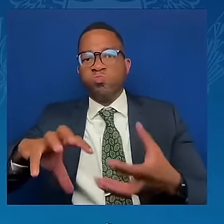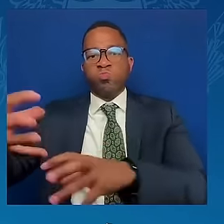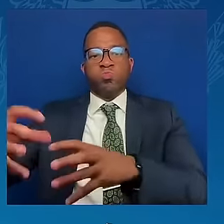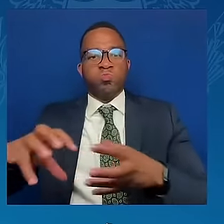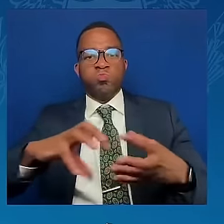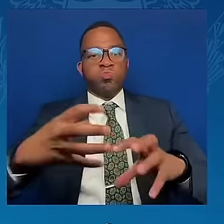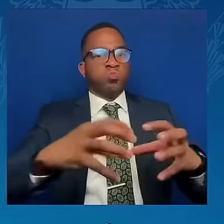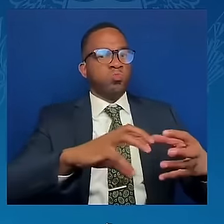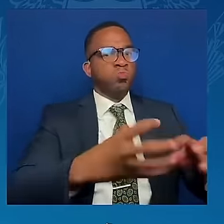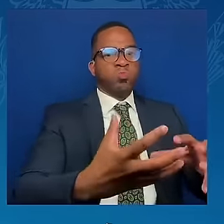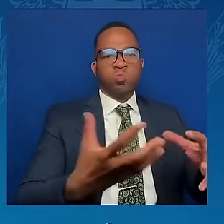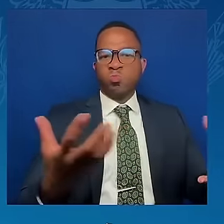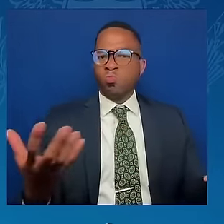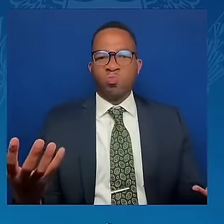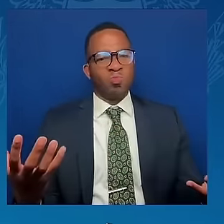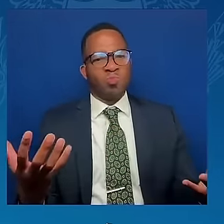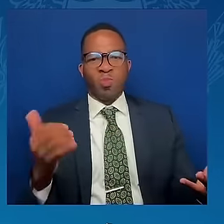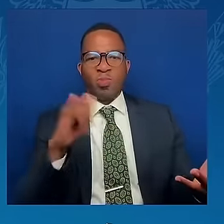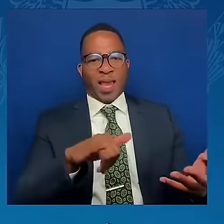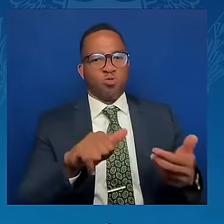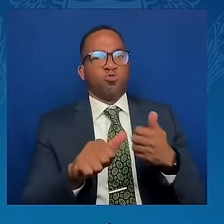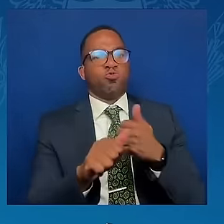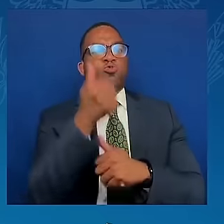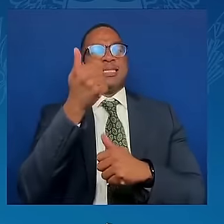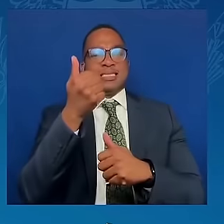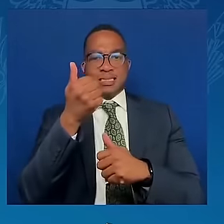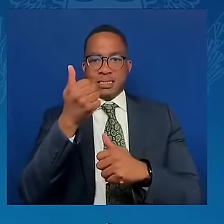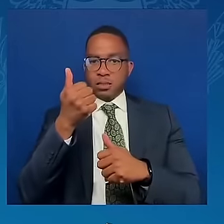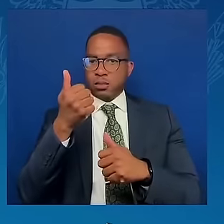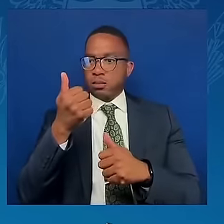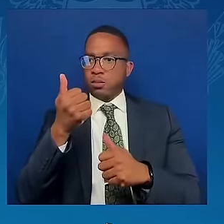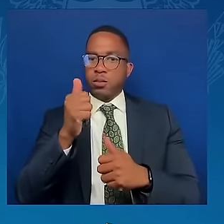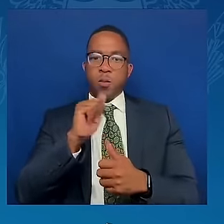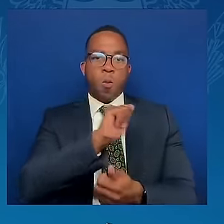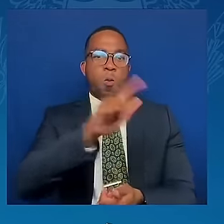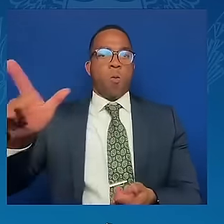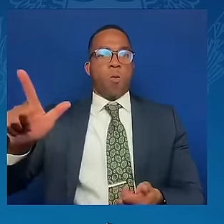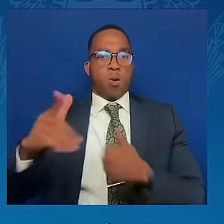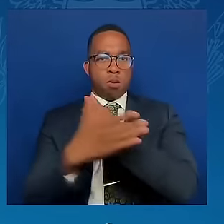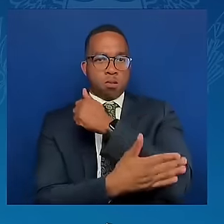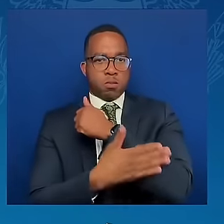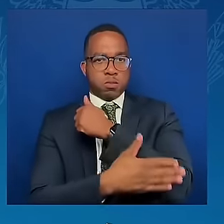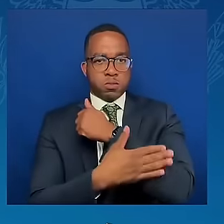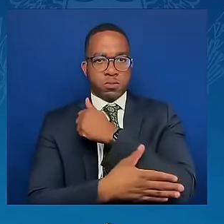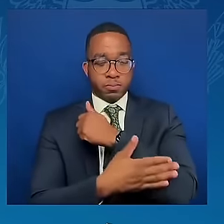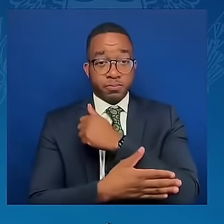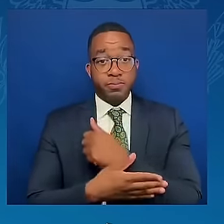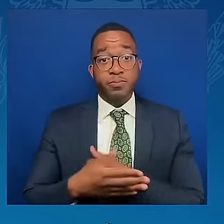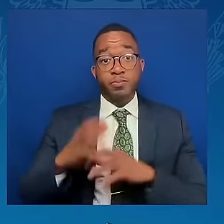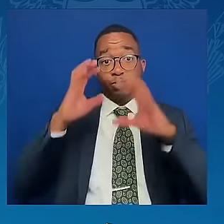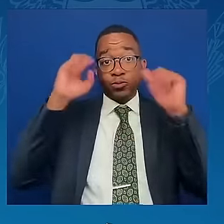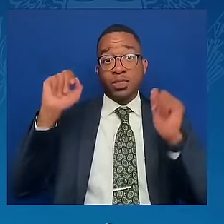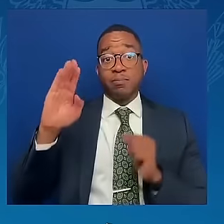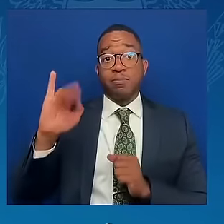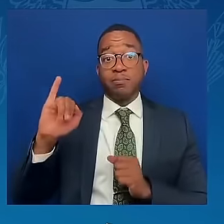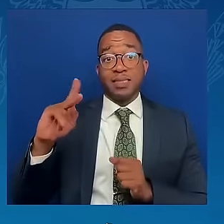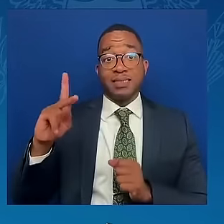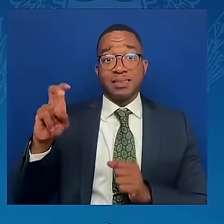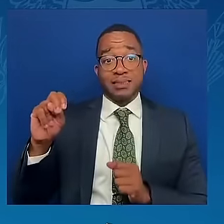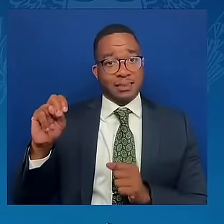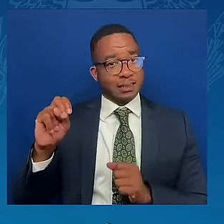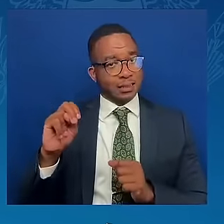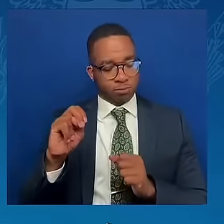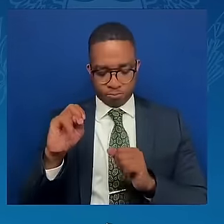Biden and I will continue to support Ukraine and continue to impose costs on Russia. And we will continue to work